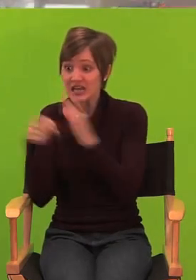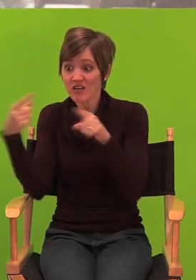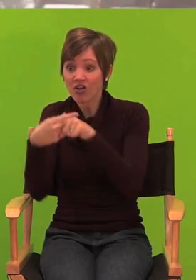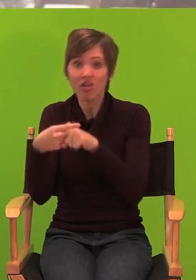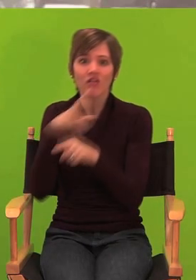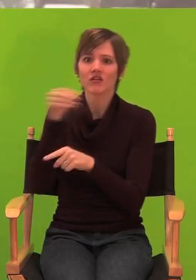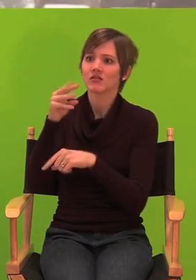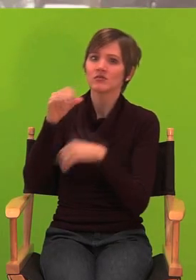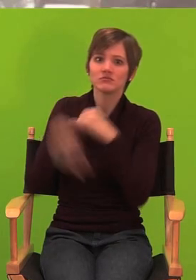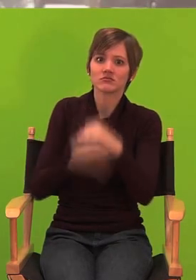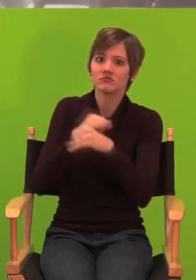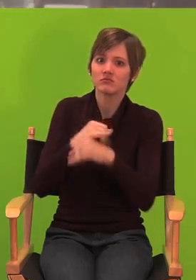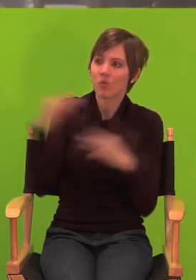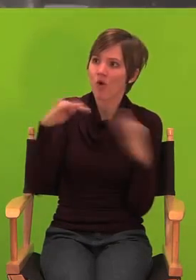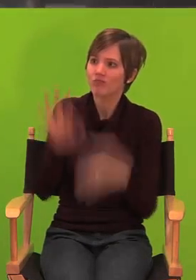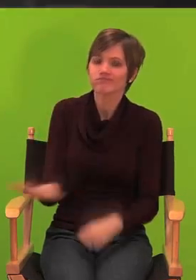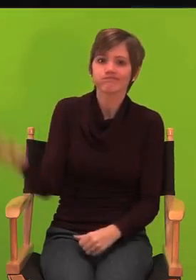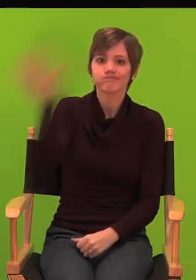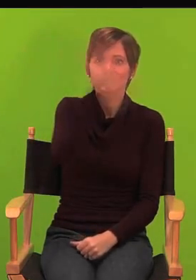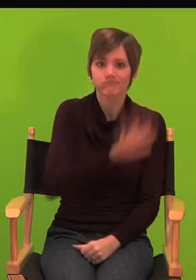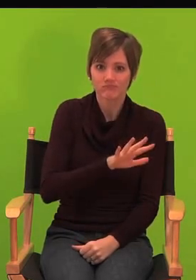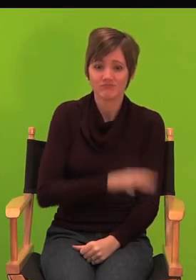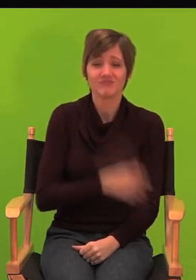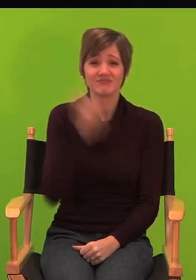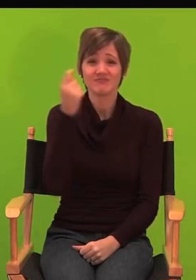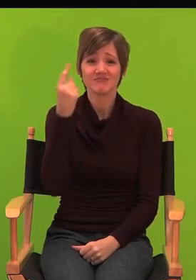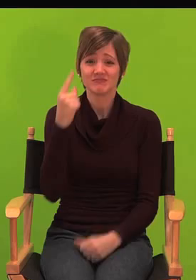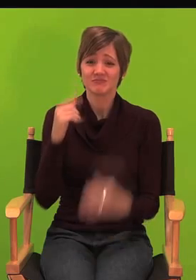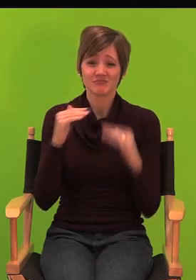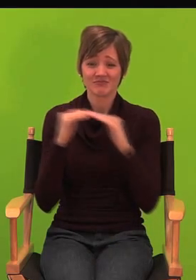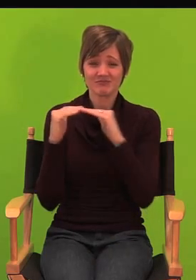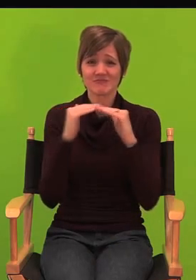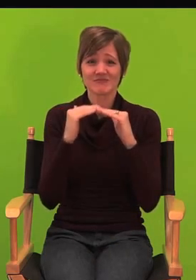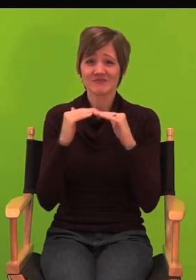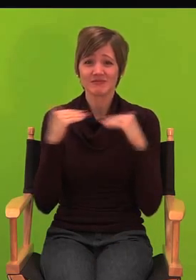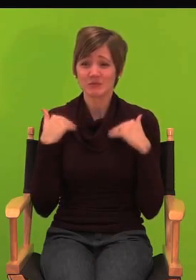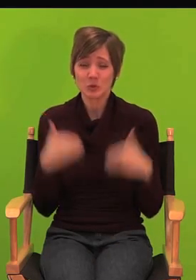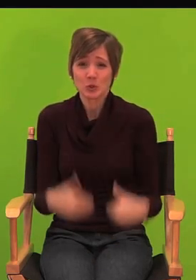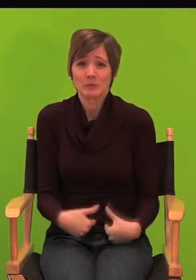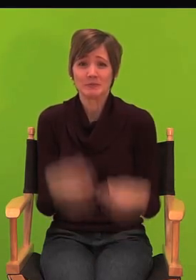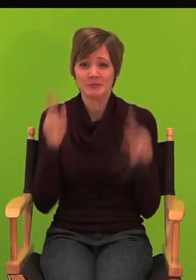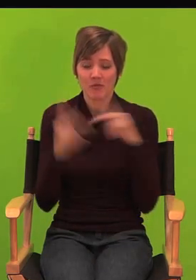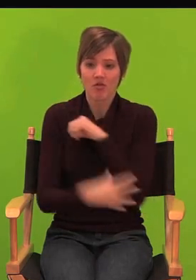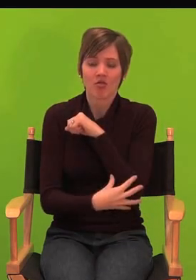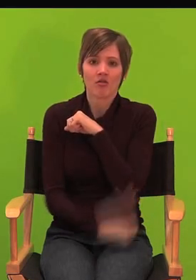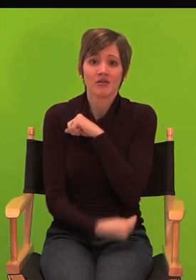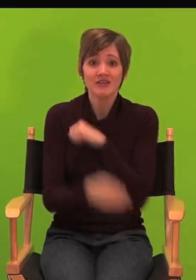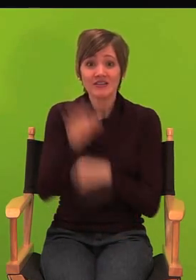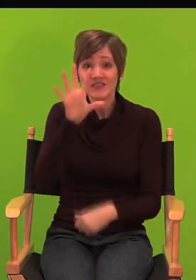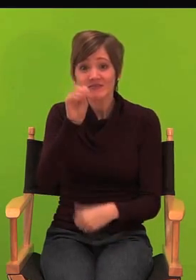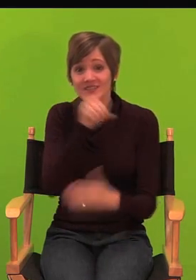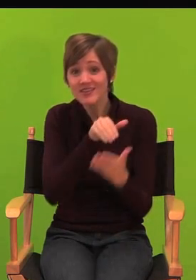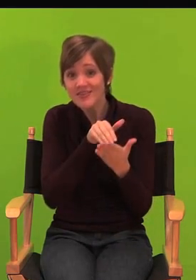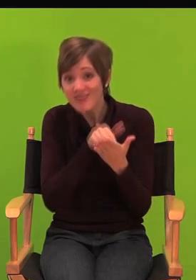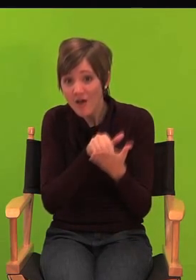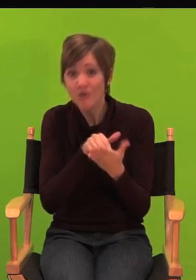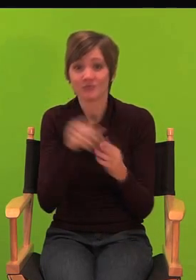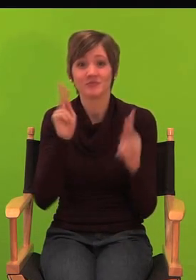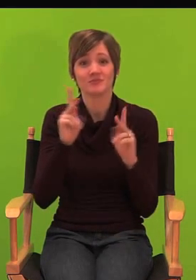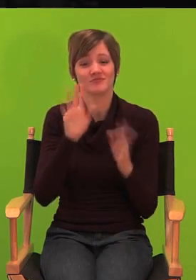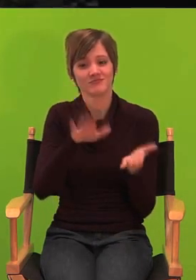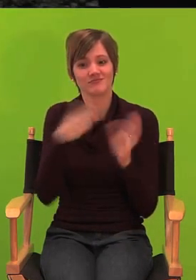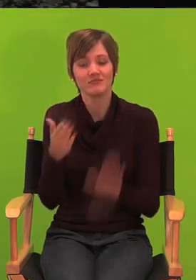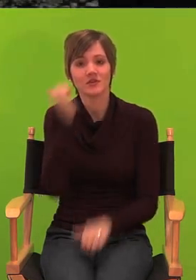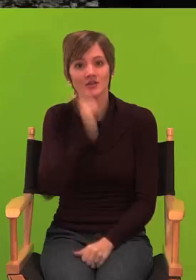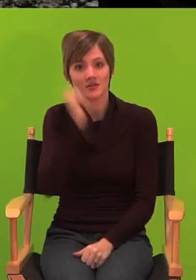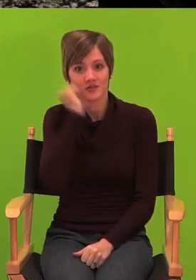international wars. The sources of human insecurity are many. 50,000 die from poverty each day.